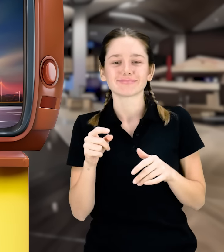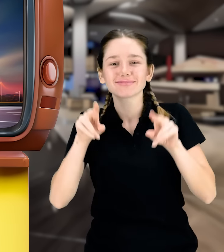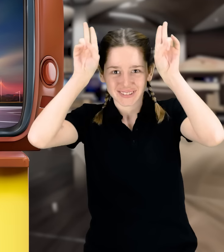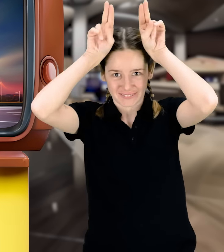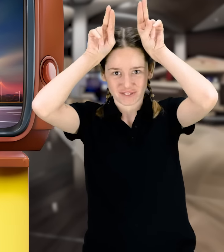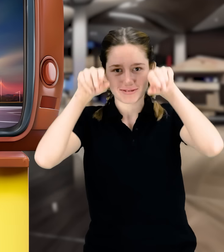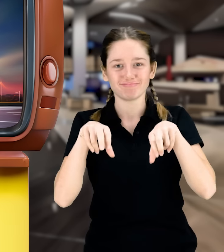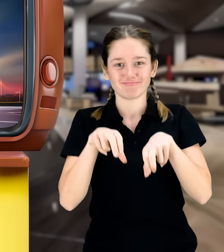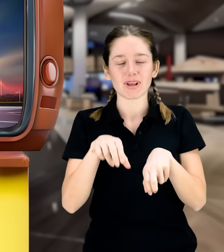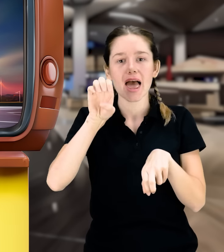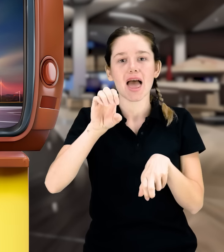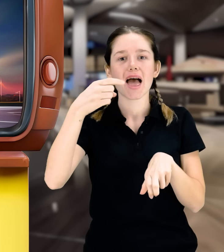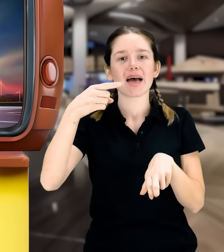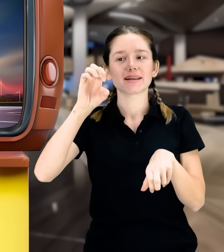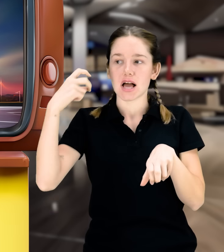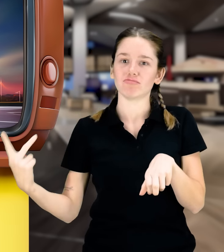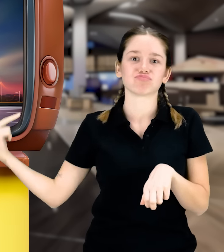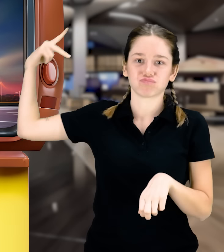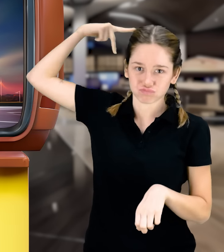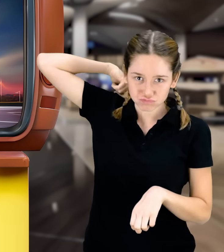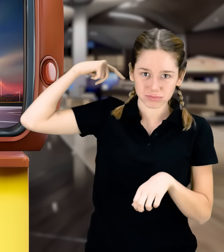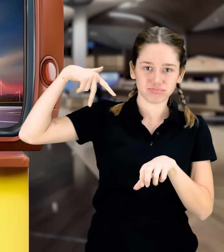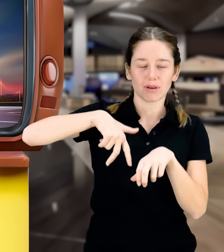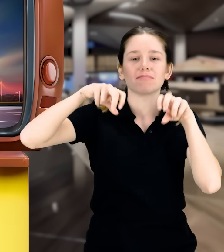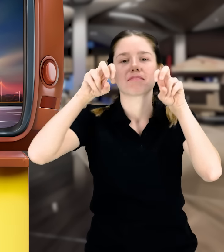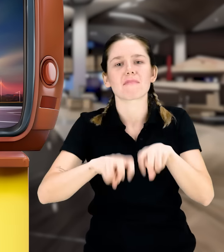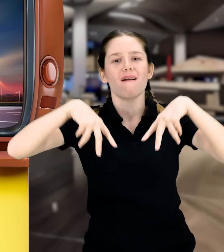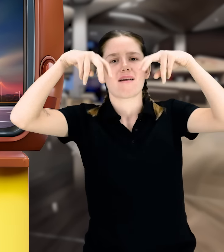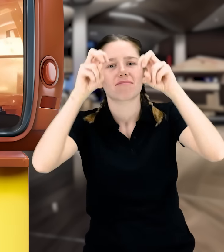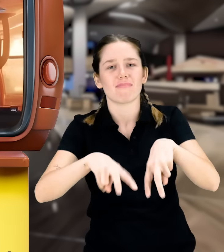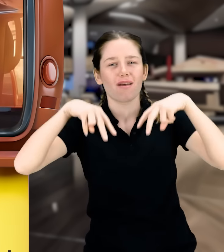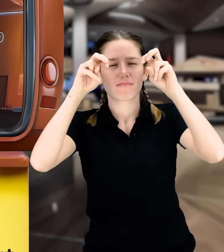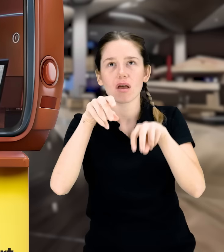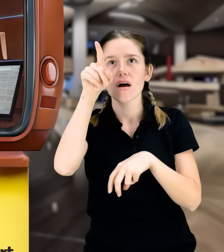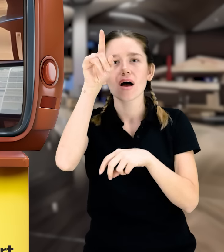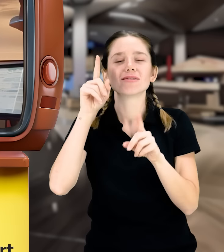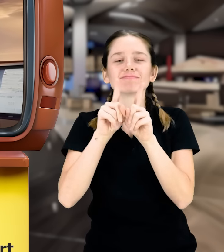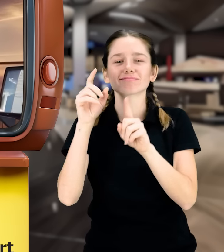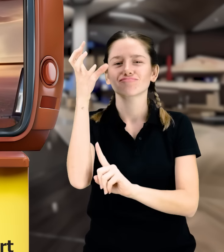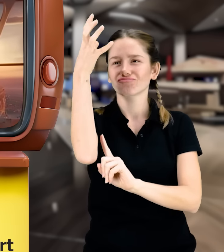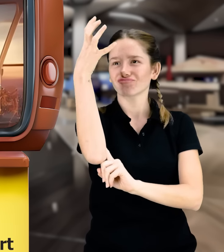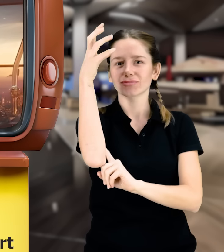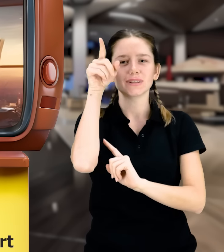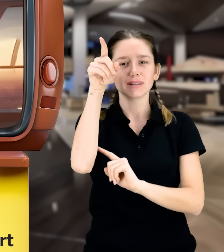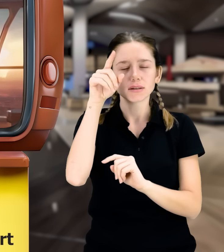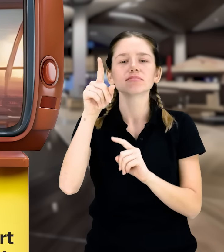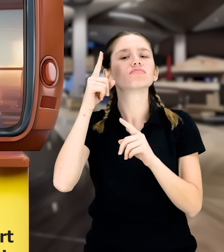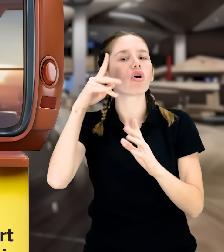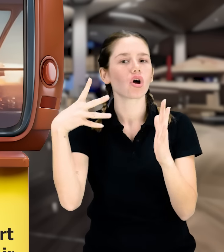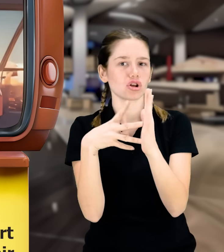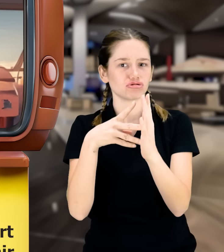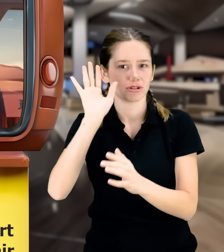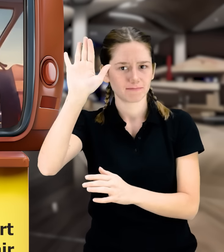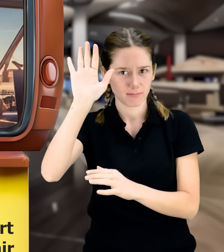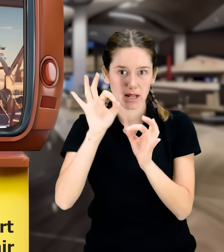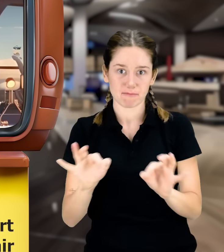airport. They hopped over to the control tower first. The control tower was like the heart of the